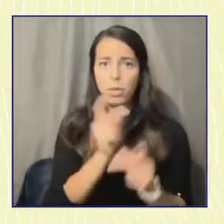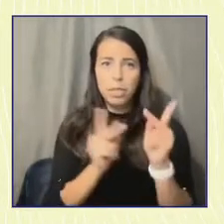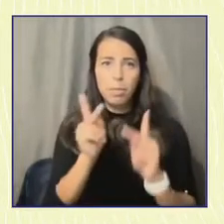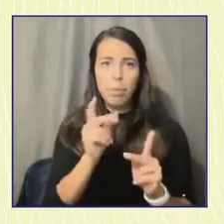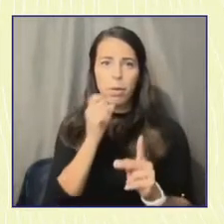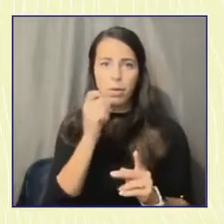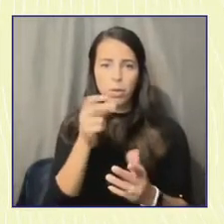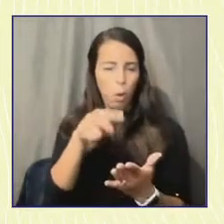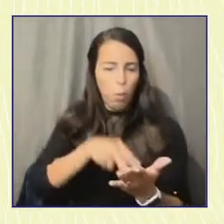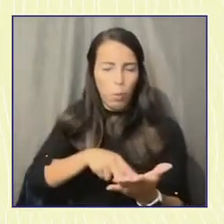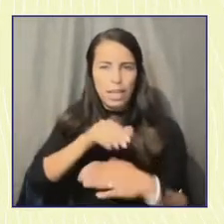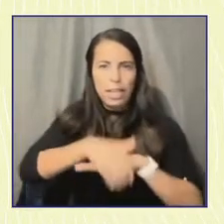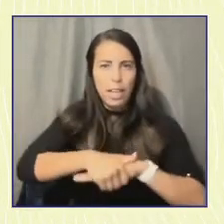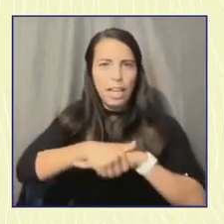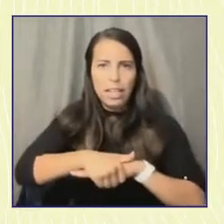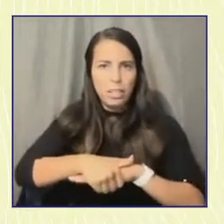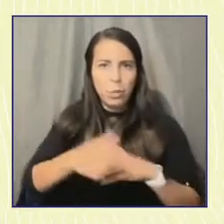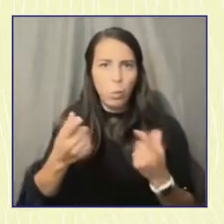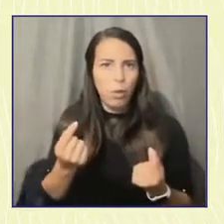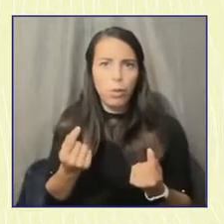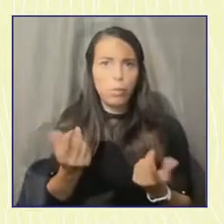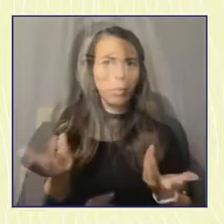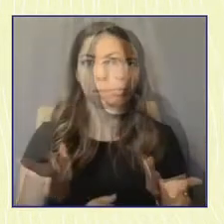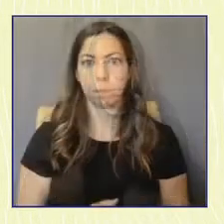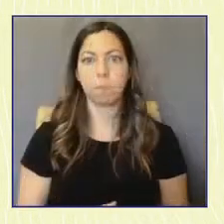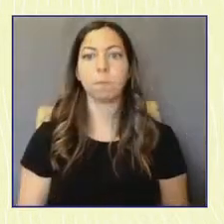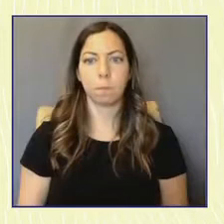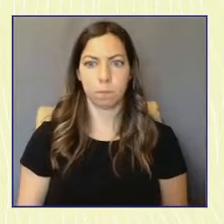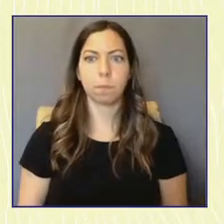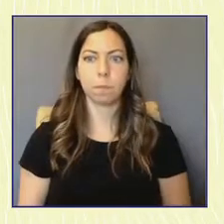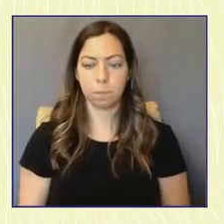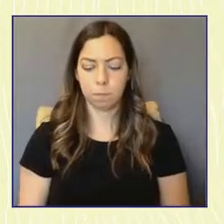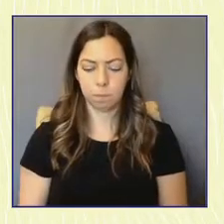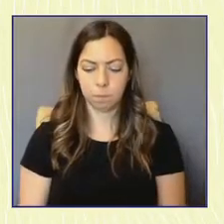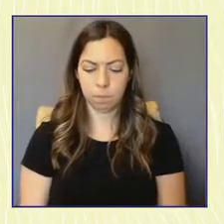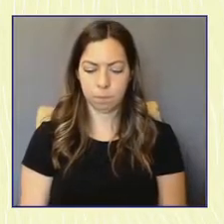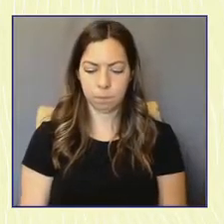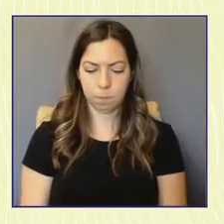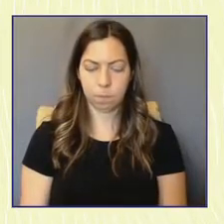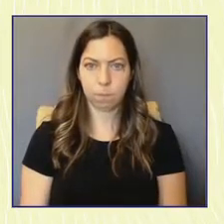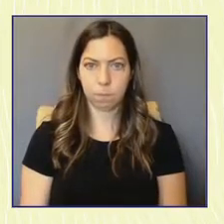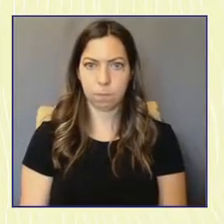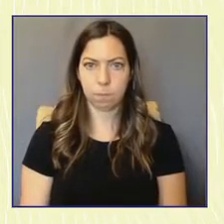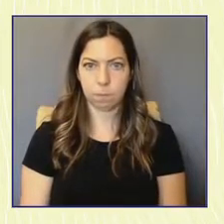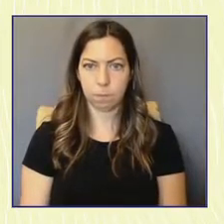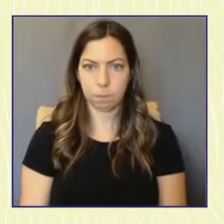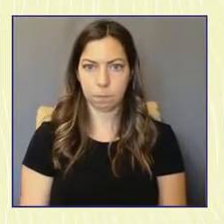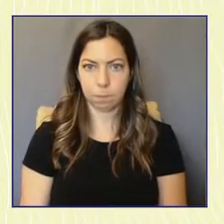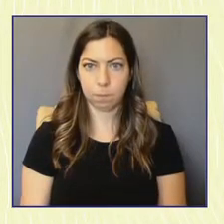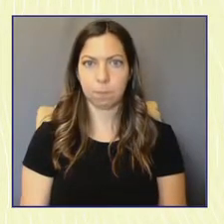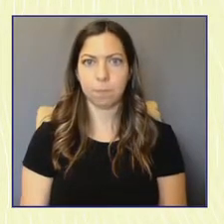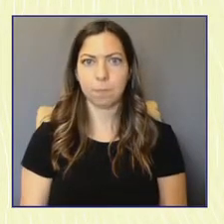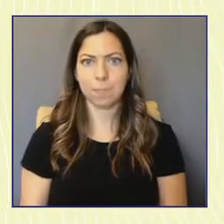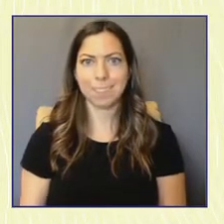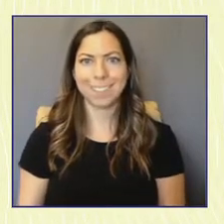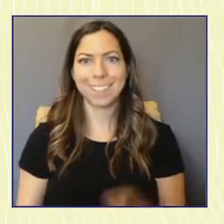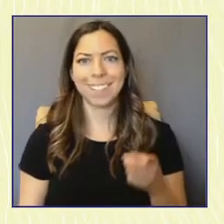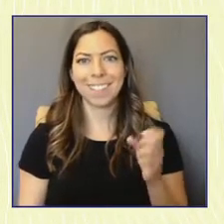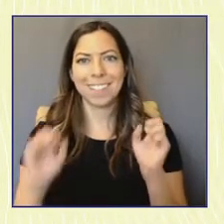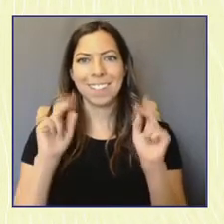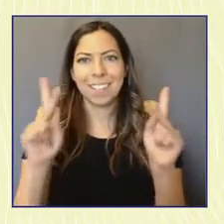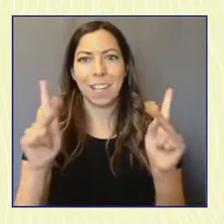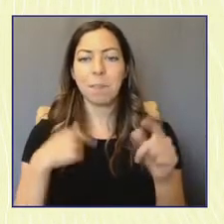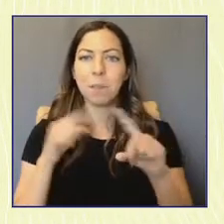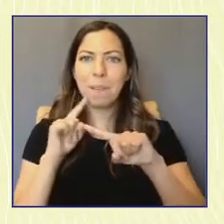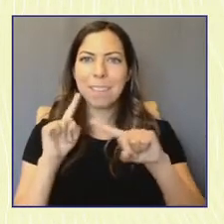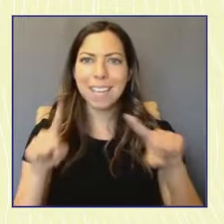we reach these people when it comes to registering new voters? Well, that's kind of, you kind of have the answer within the question, right? You